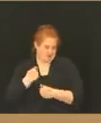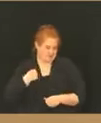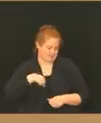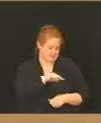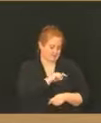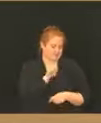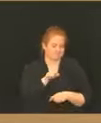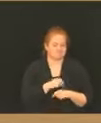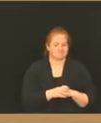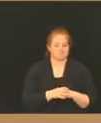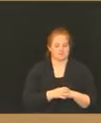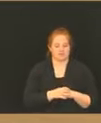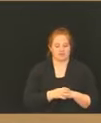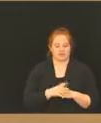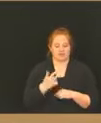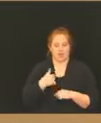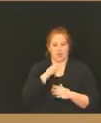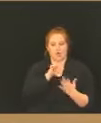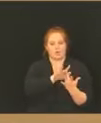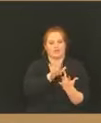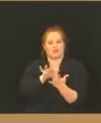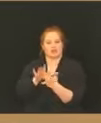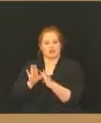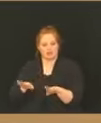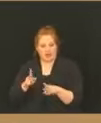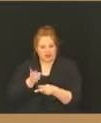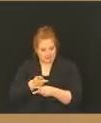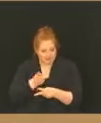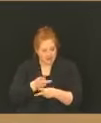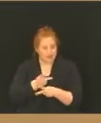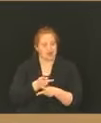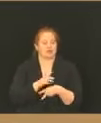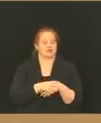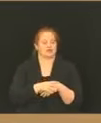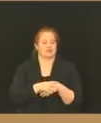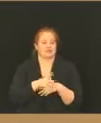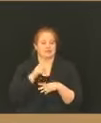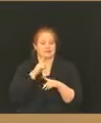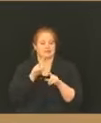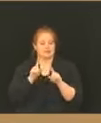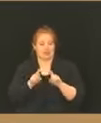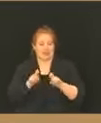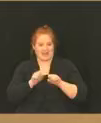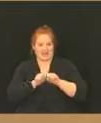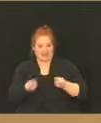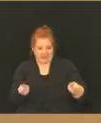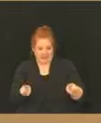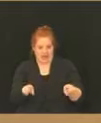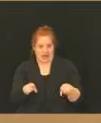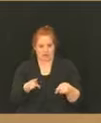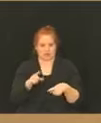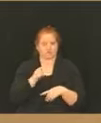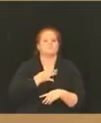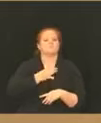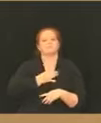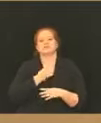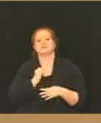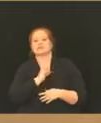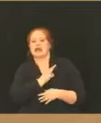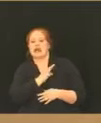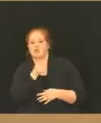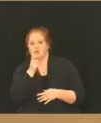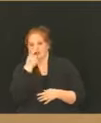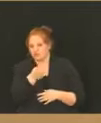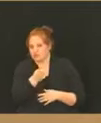we will be reaching out to all of the child care providers. A survey is going out, I believe today to solicit the number of staff who are interested in